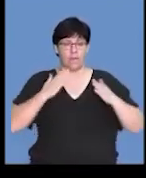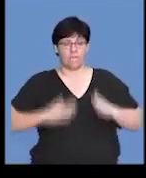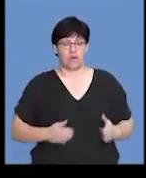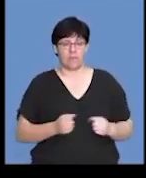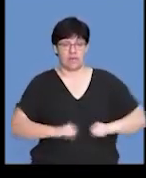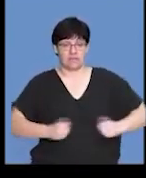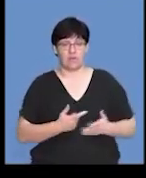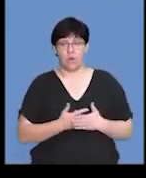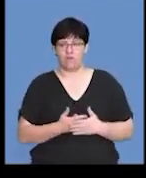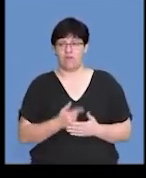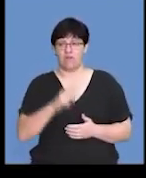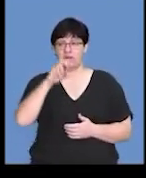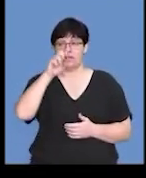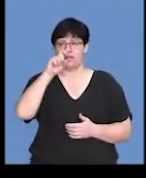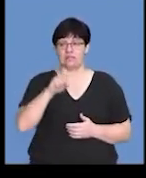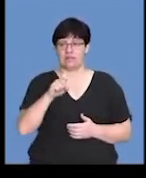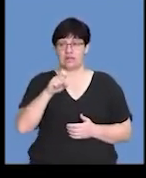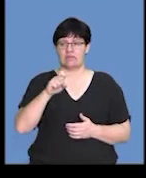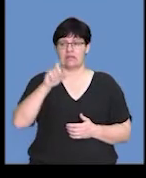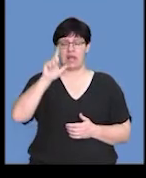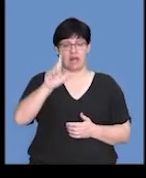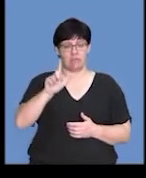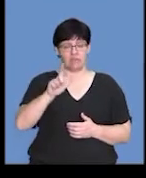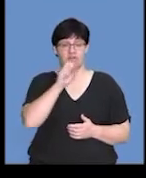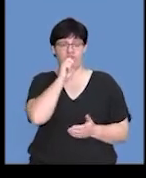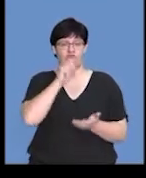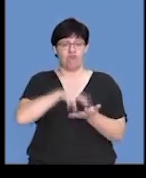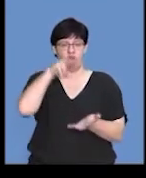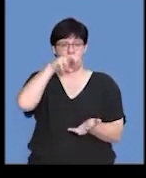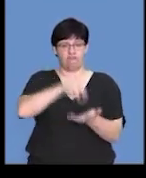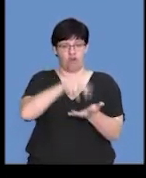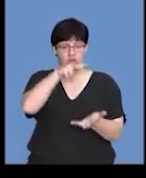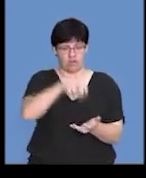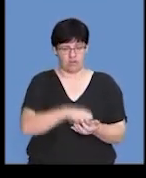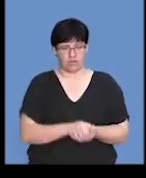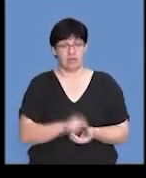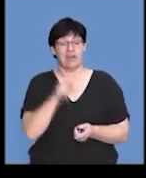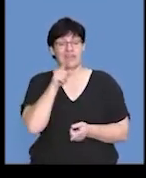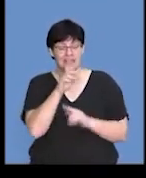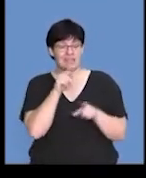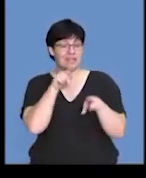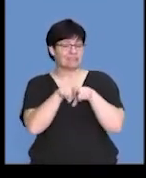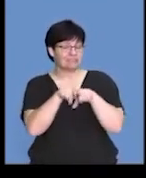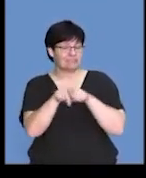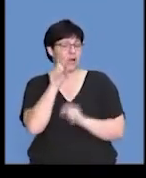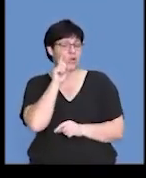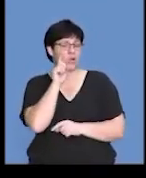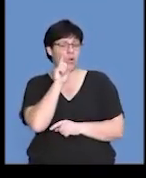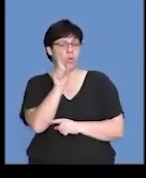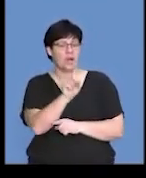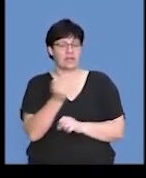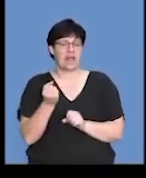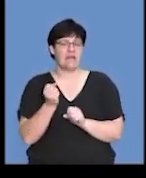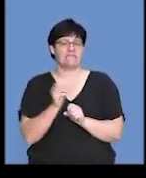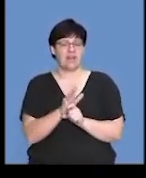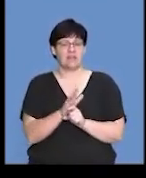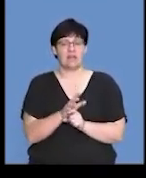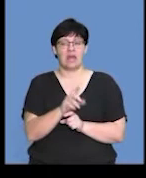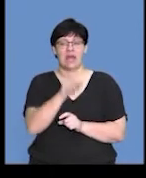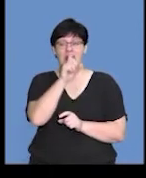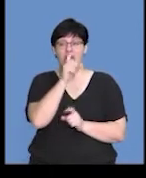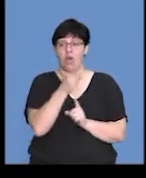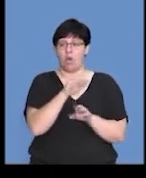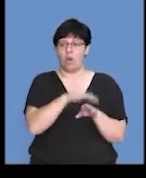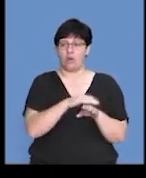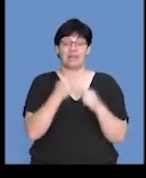of xenopus laevis frogs. So, obviously, this experiment was looking at the effect of thyroxin